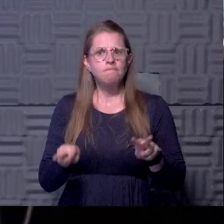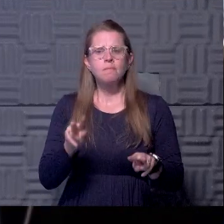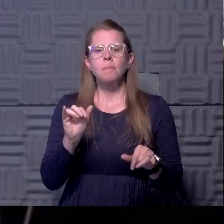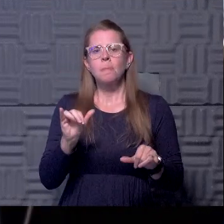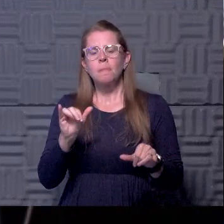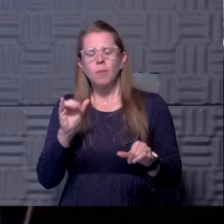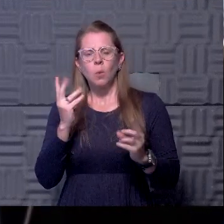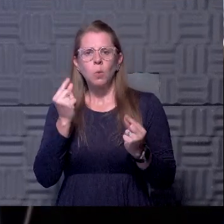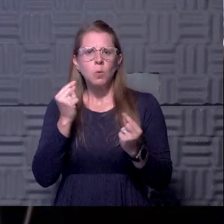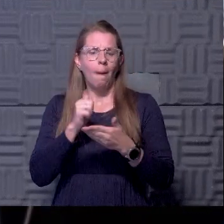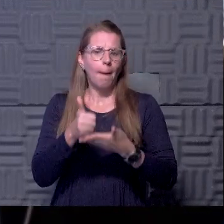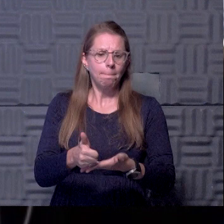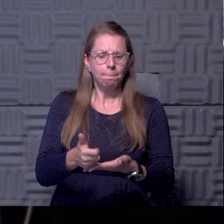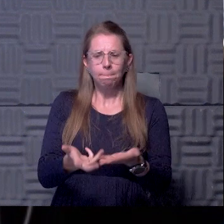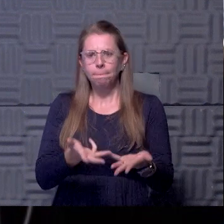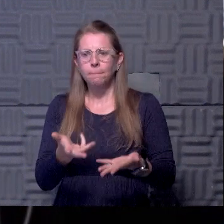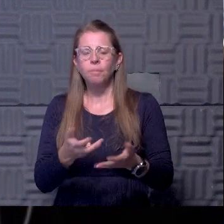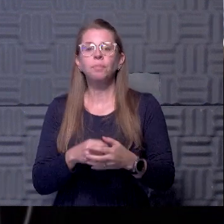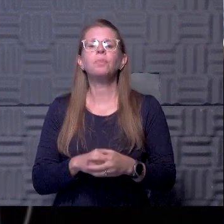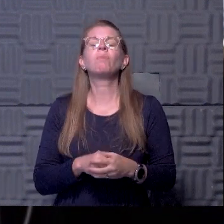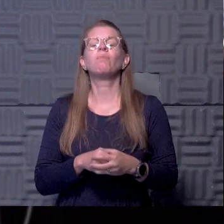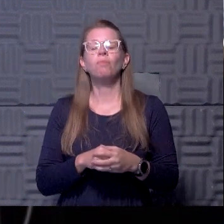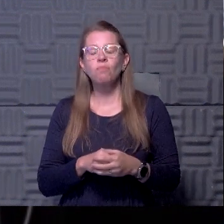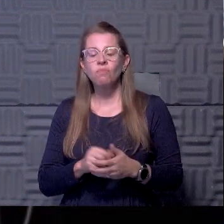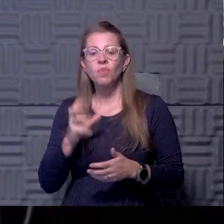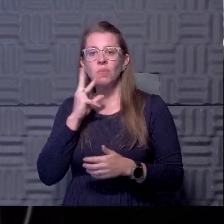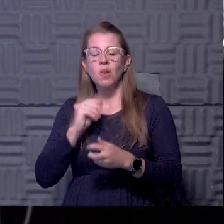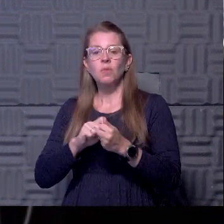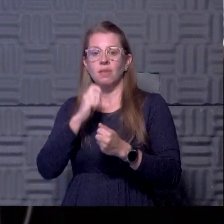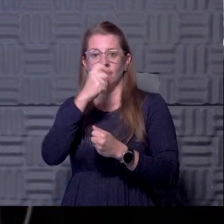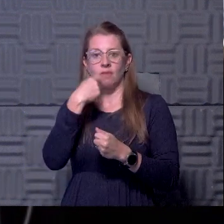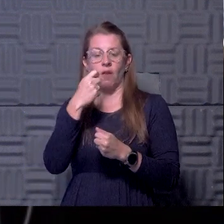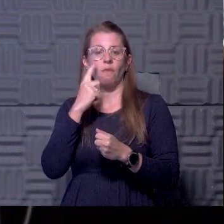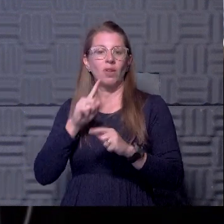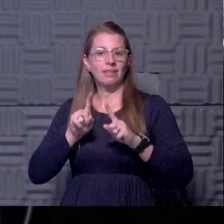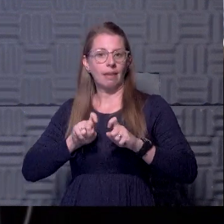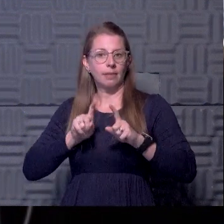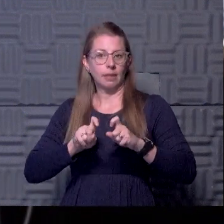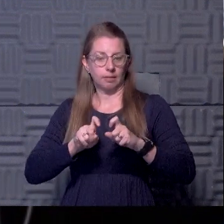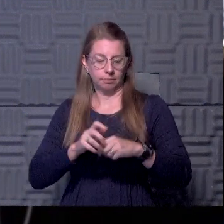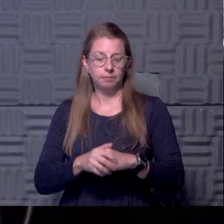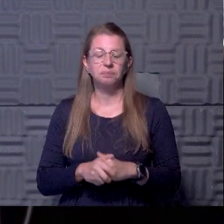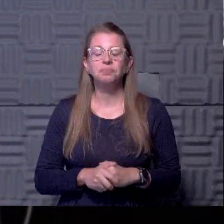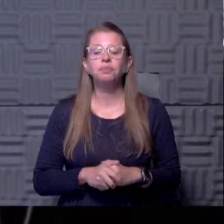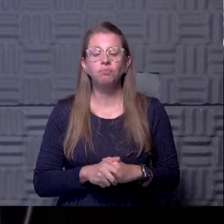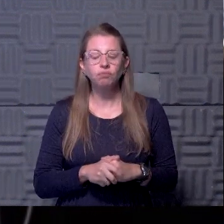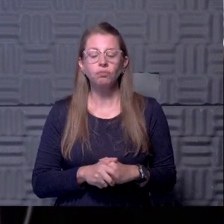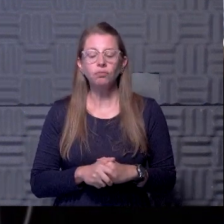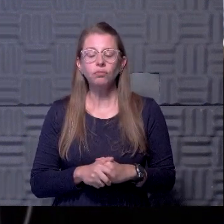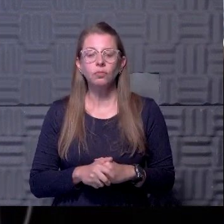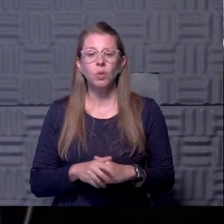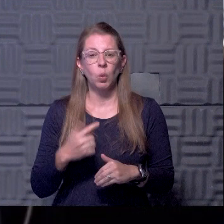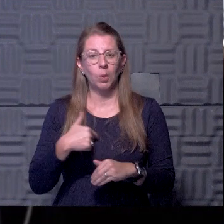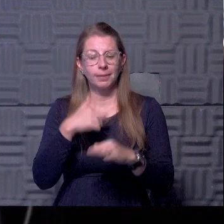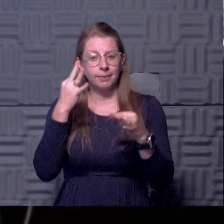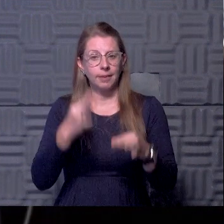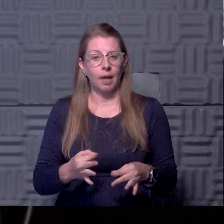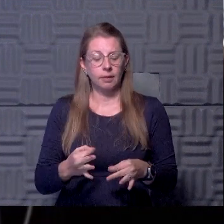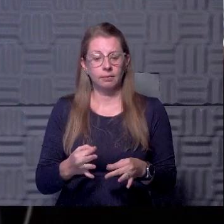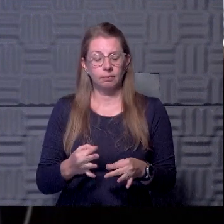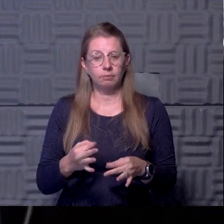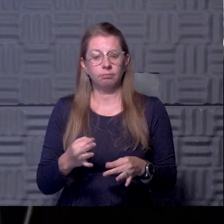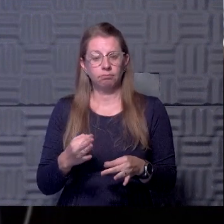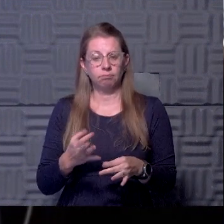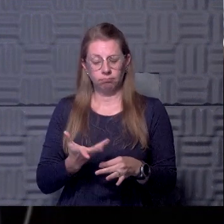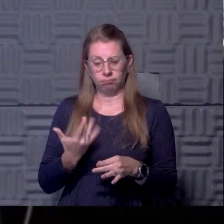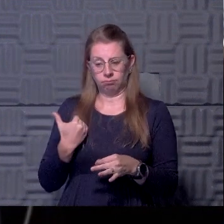and we have a lot of experience with saliva as a testing matrix so we decided fairly early on that we would focus on